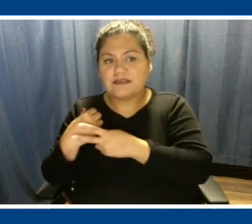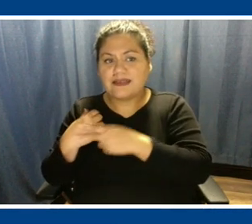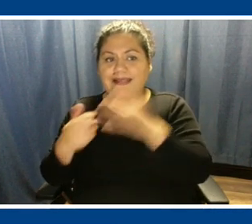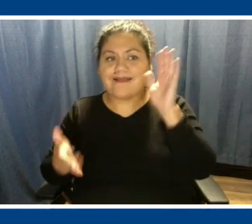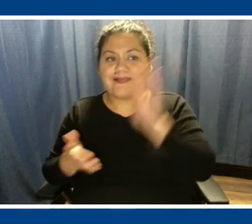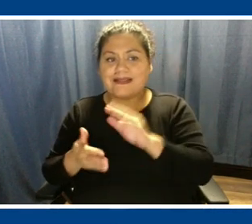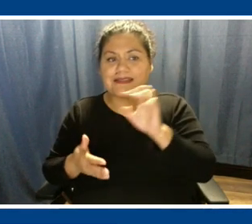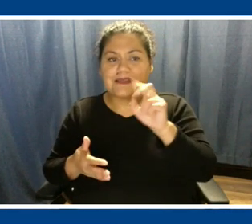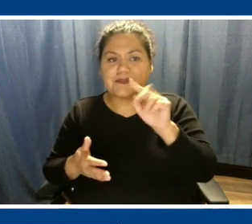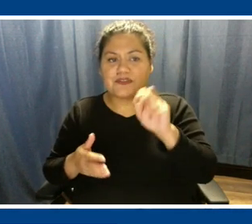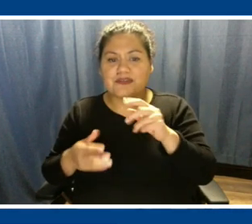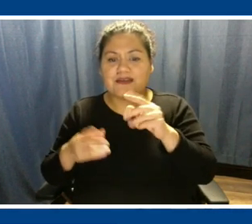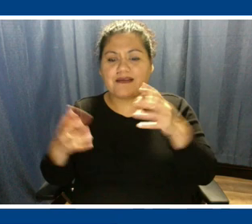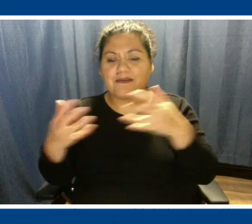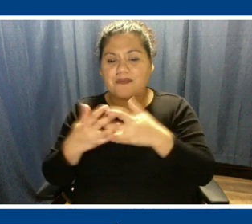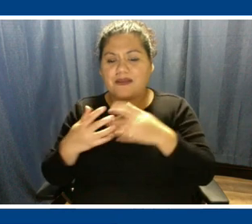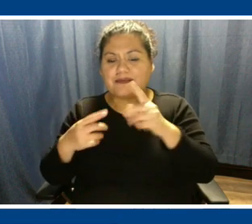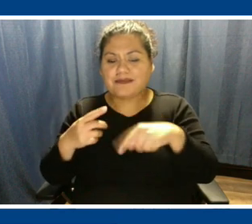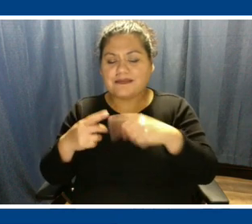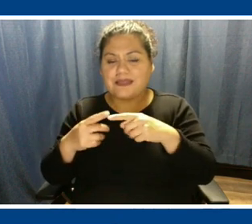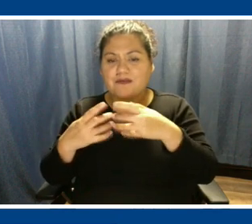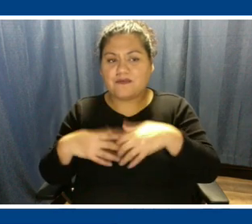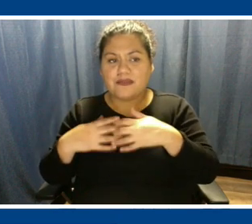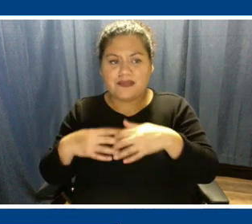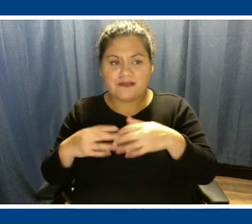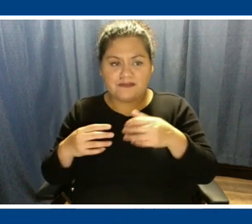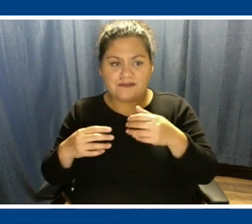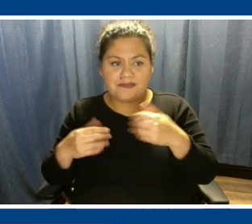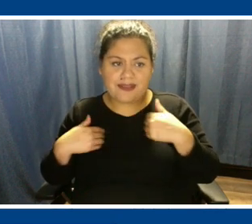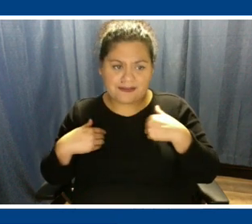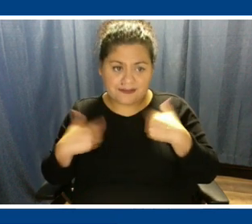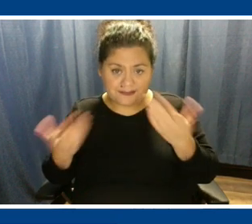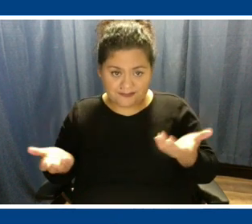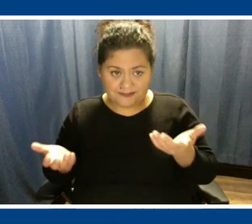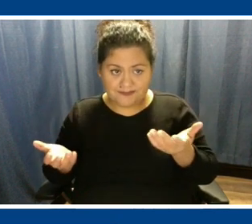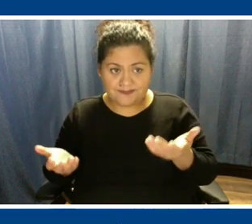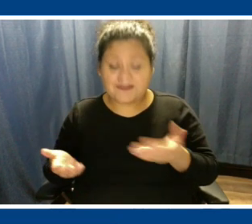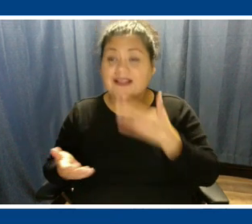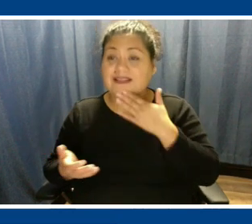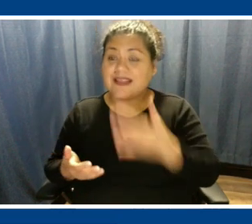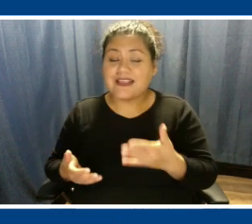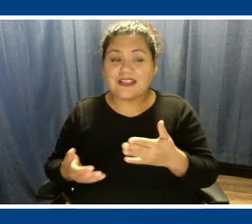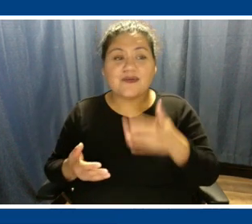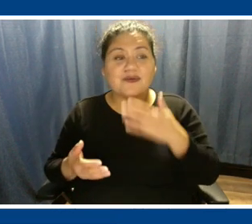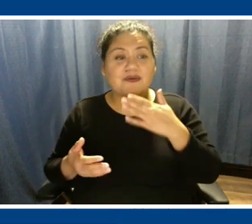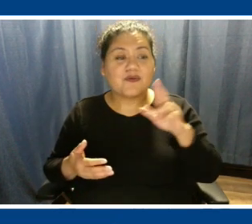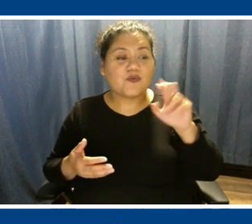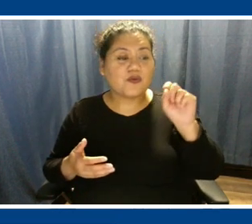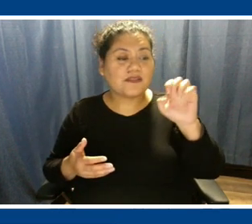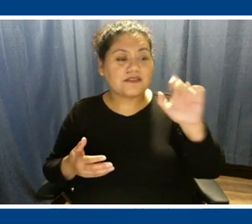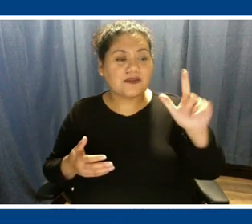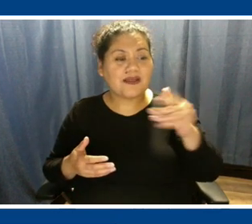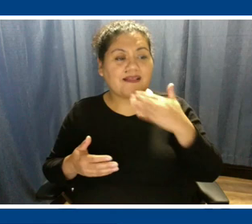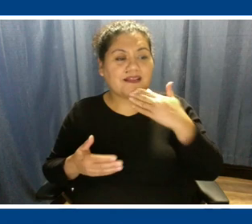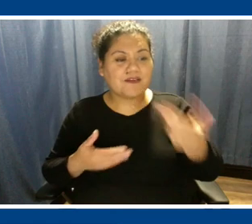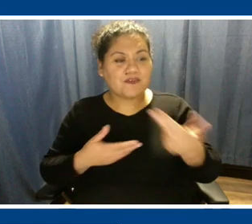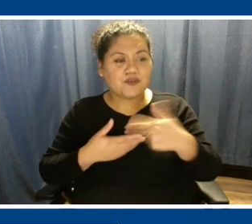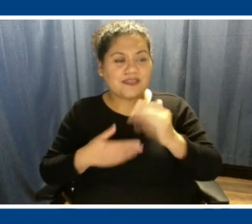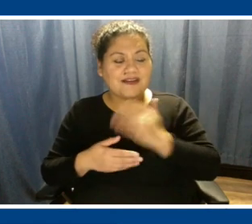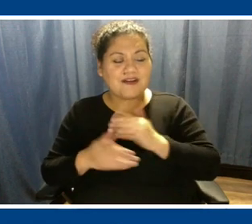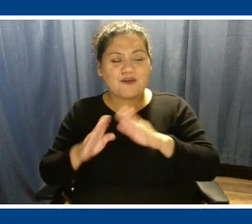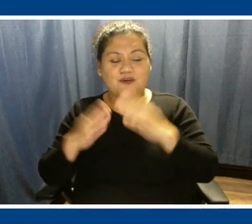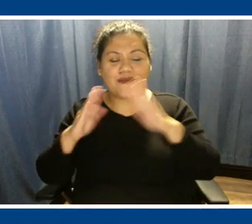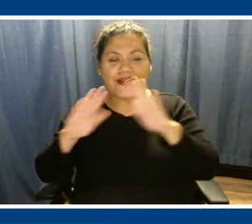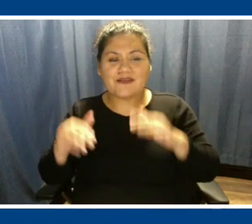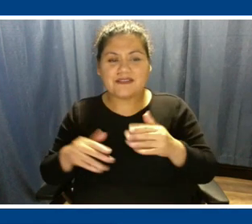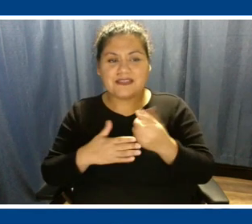combined cycle plant has? Thanks, Russell. And thanks for joining us at our open house last week. We appreciate that. Benny,